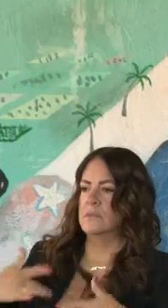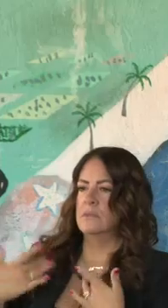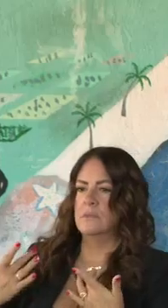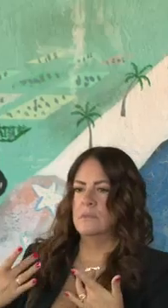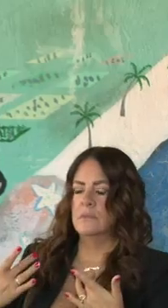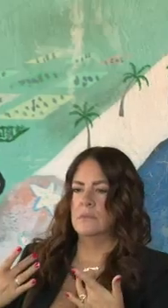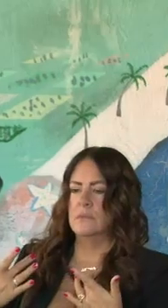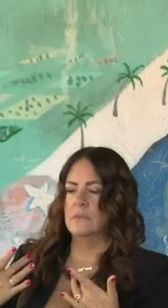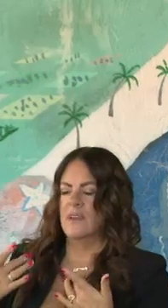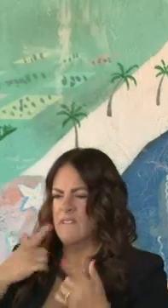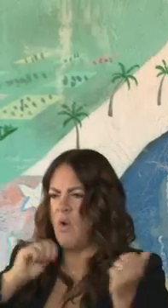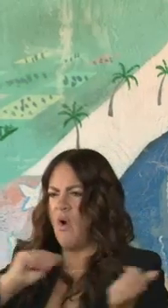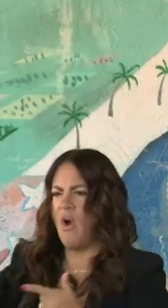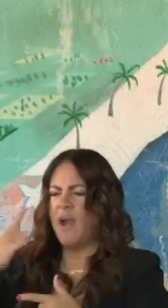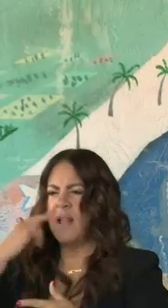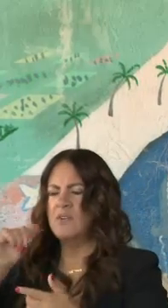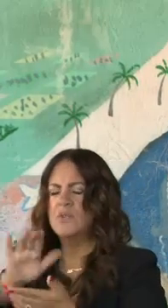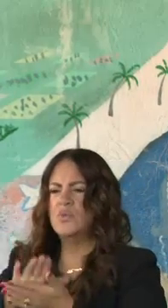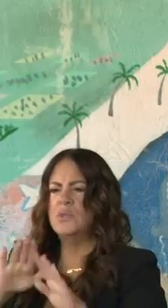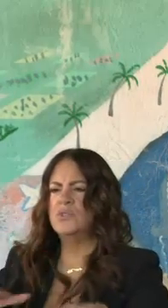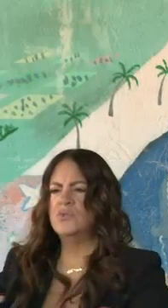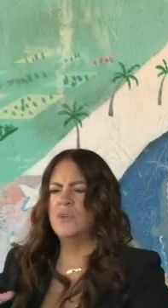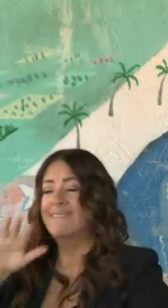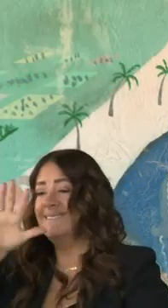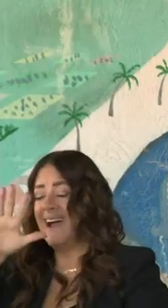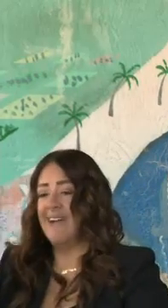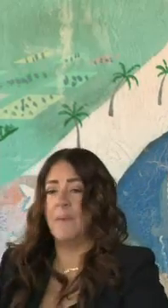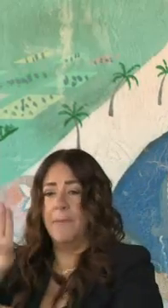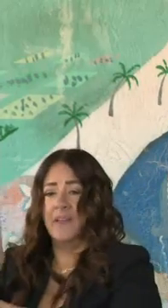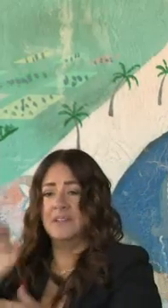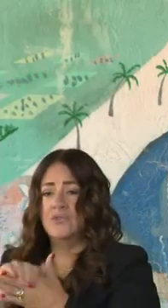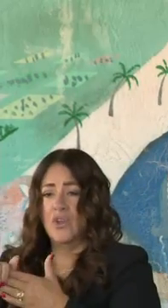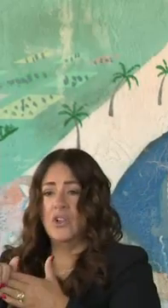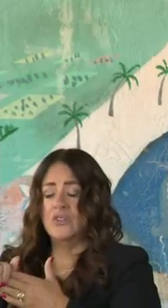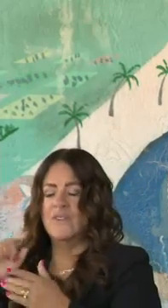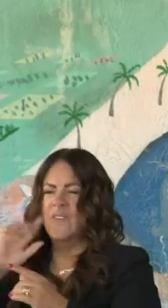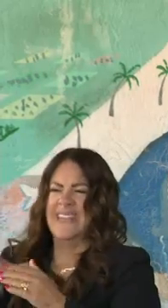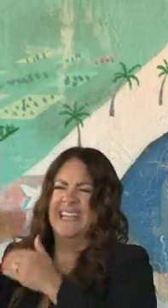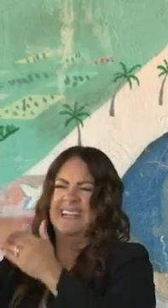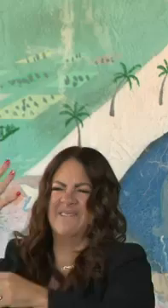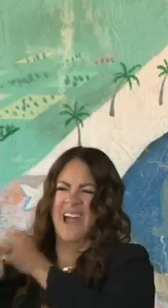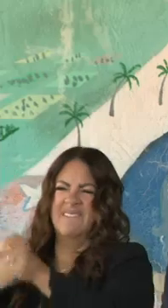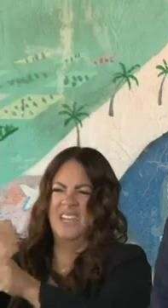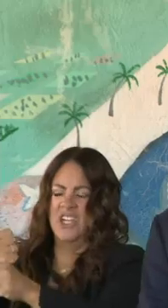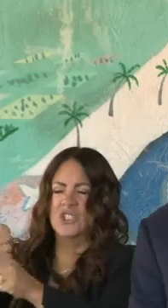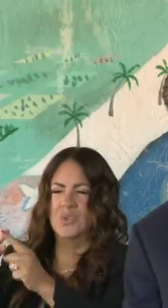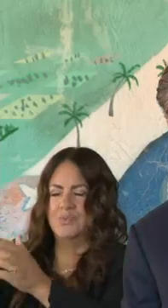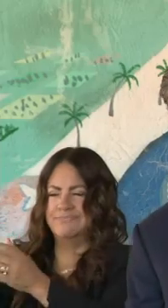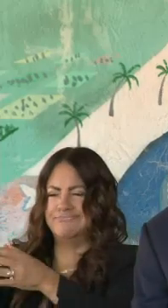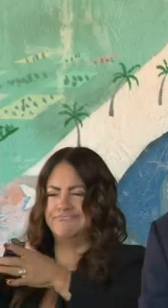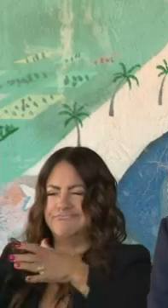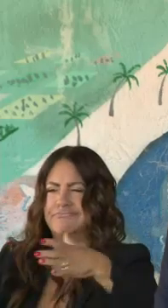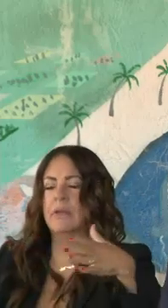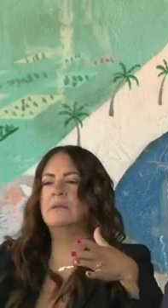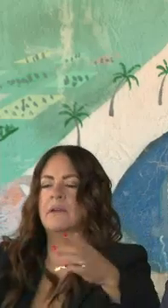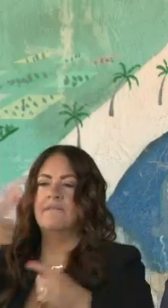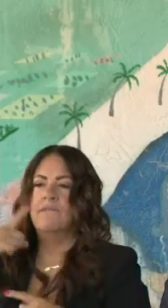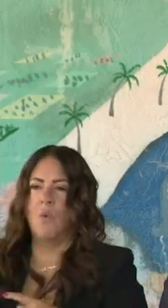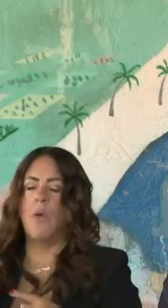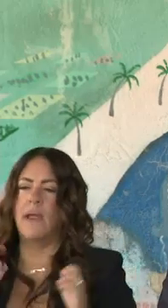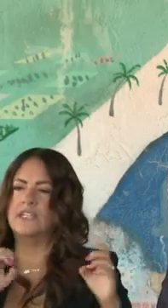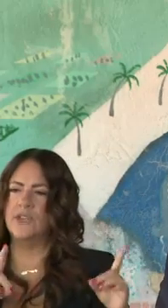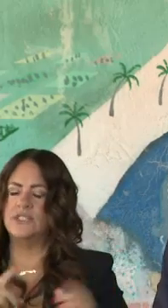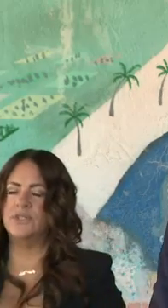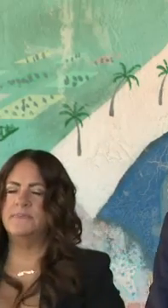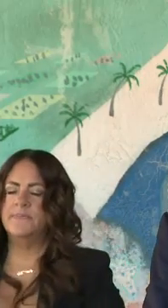fully implementing that with a commitment of $5 billion in the next five years to advance that cause. We are doing more for the health,